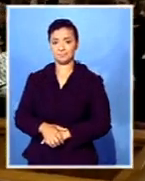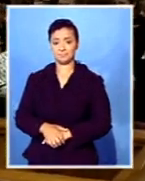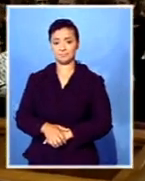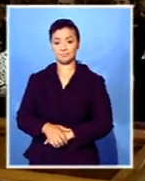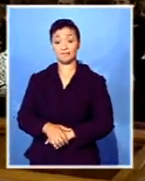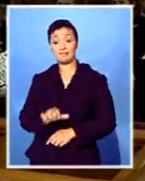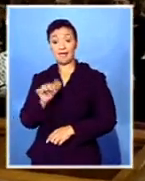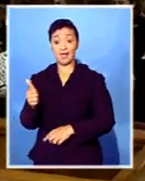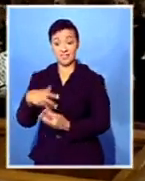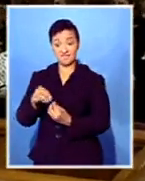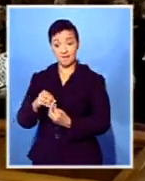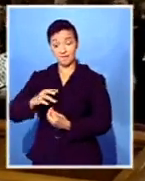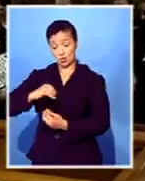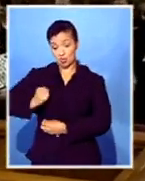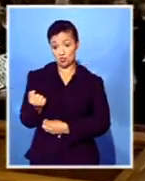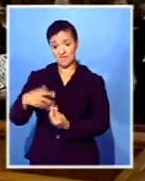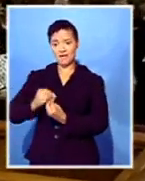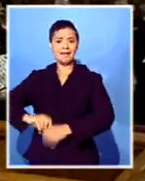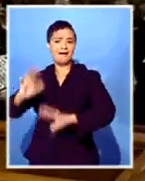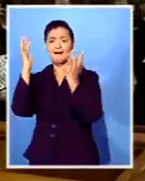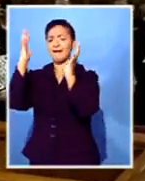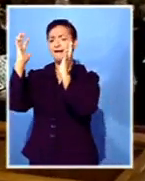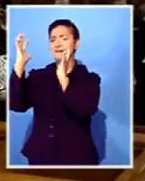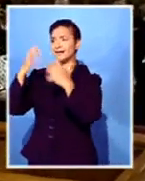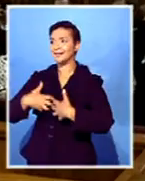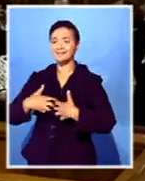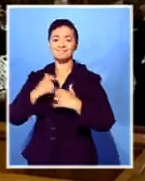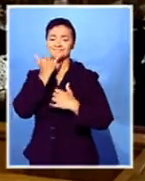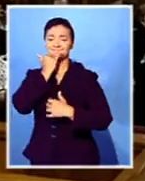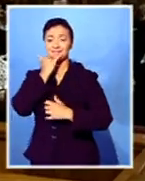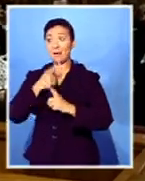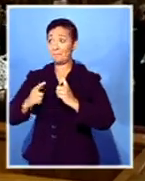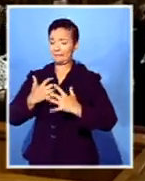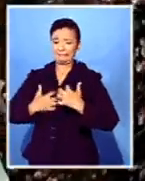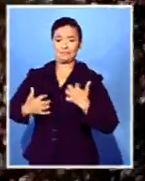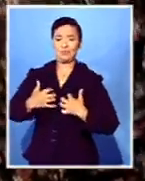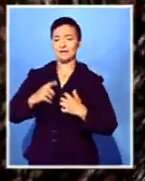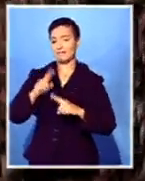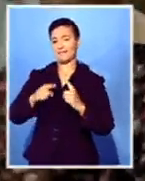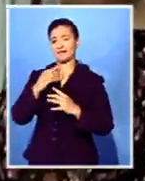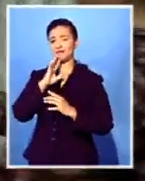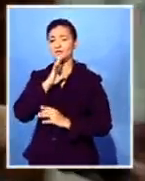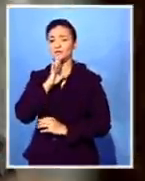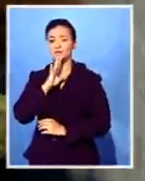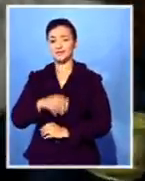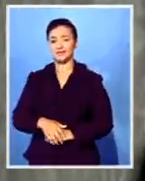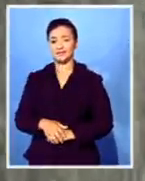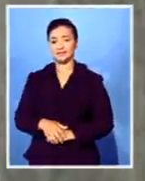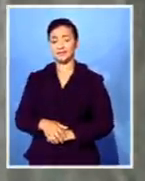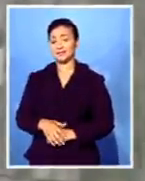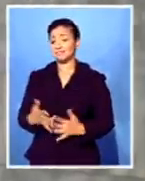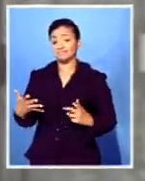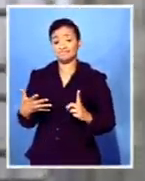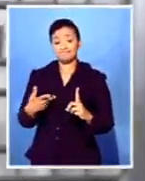The Ings family were jubilant about the sentence, but too emotional to speak. Just,